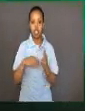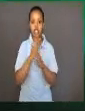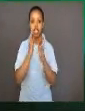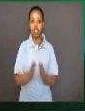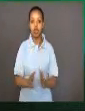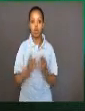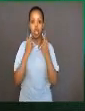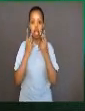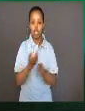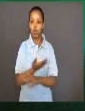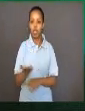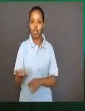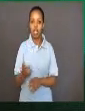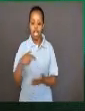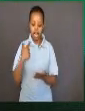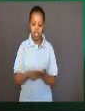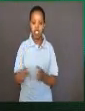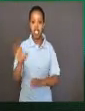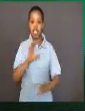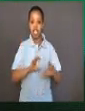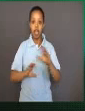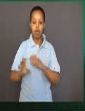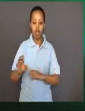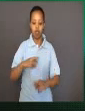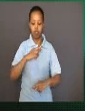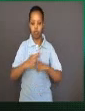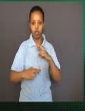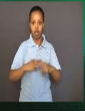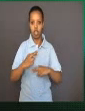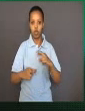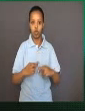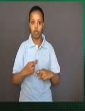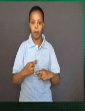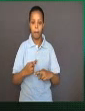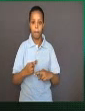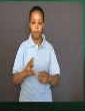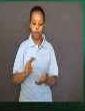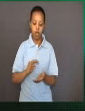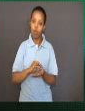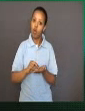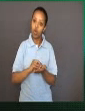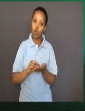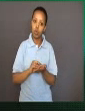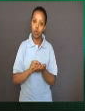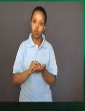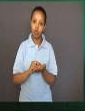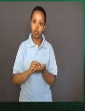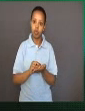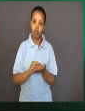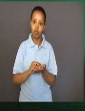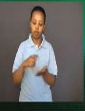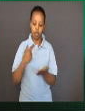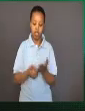that these chemical reactions could produce the molecules that have been